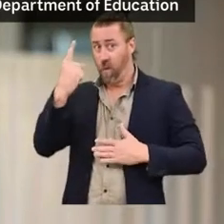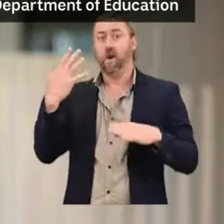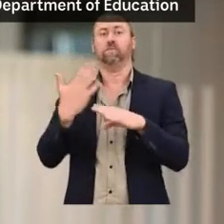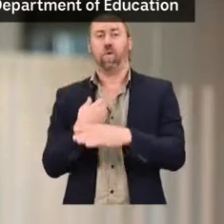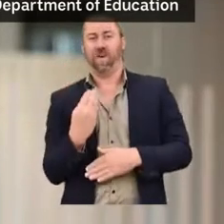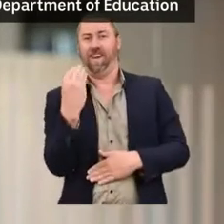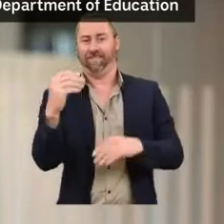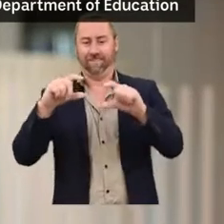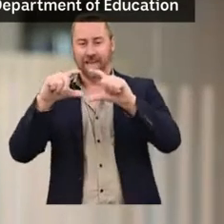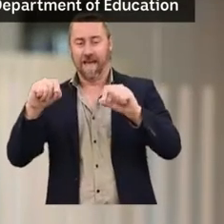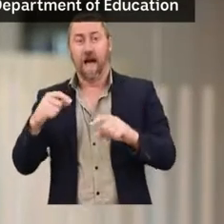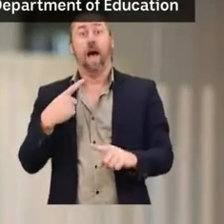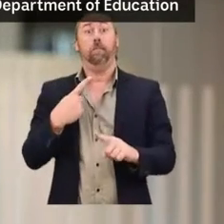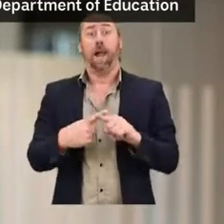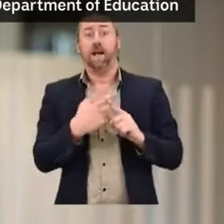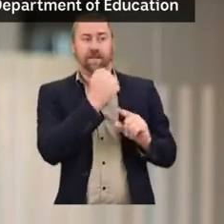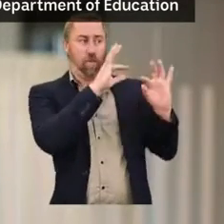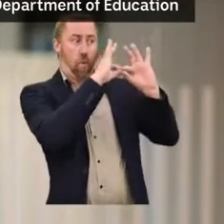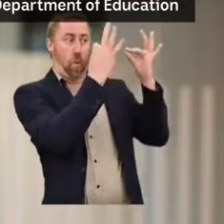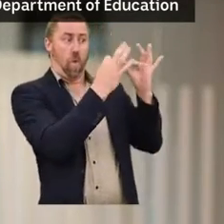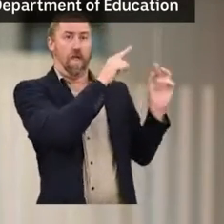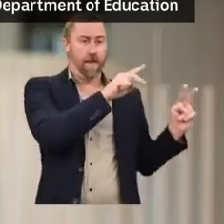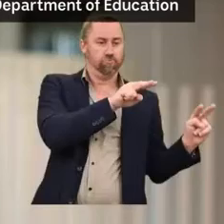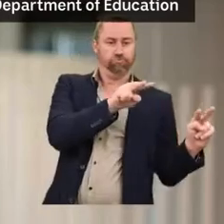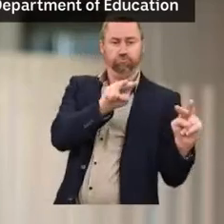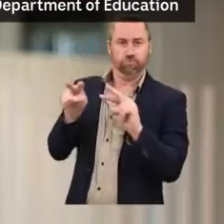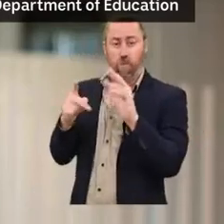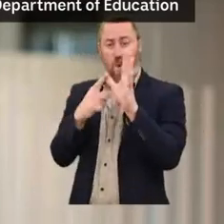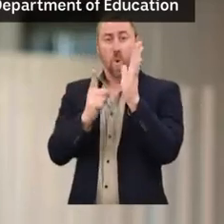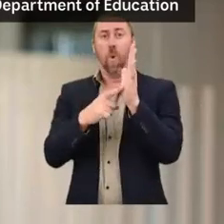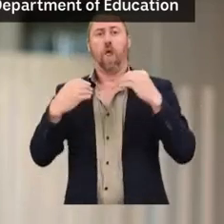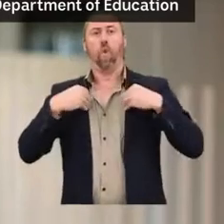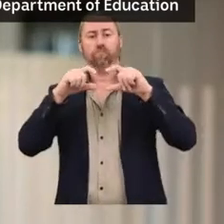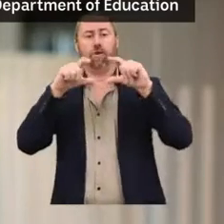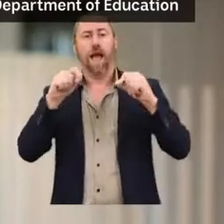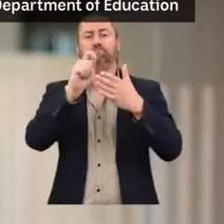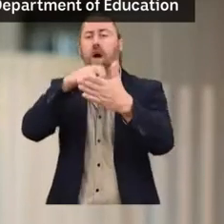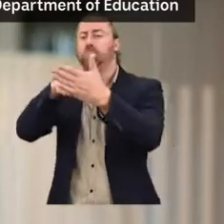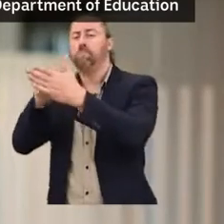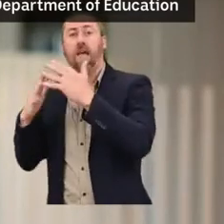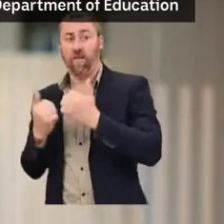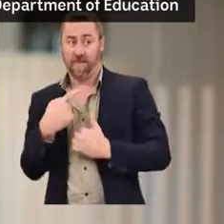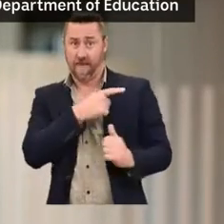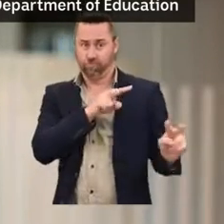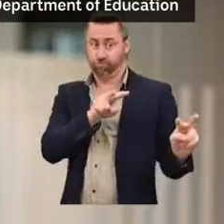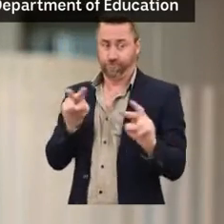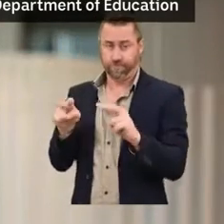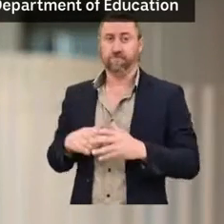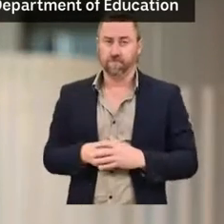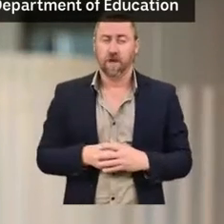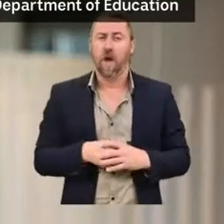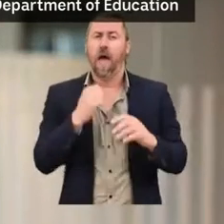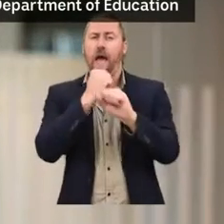along with an independent officer review of all corporate card transactions. We have introduced a more